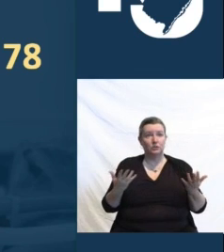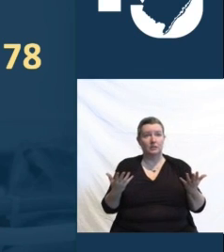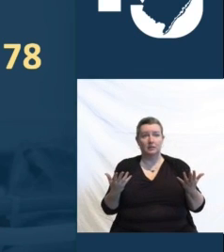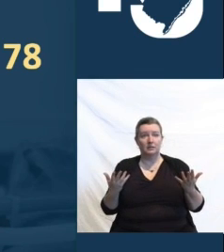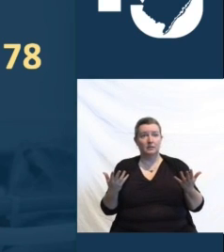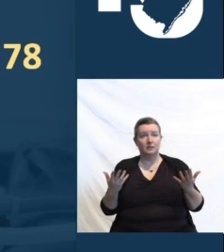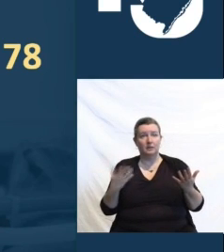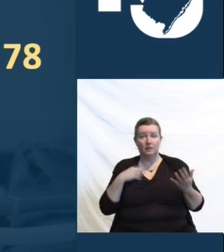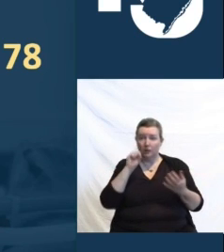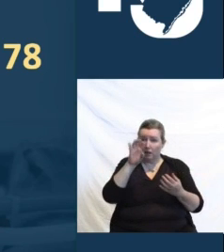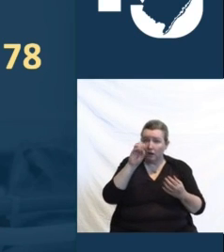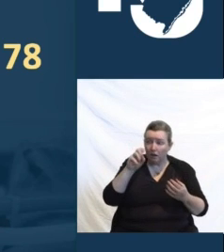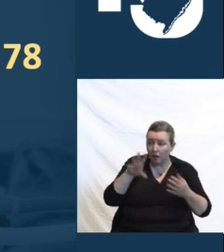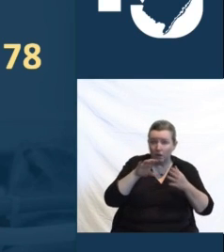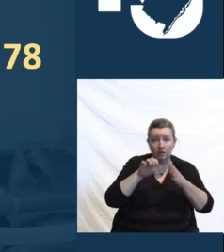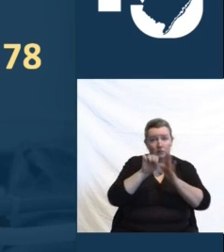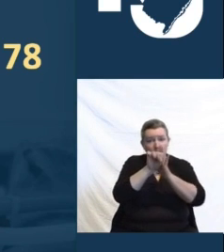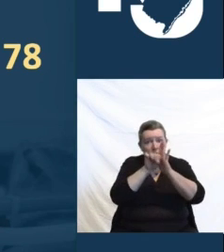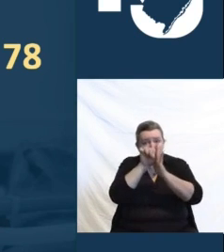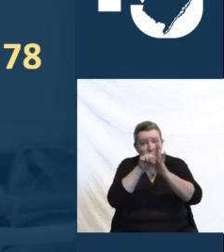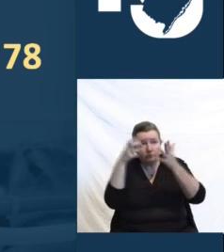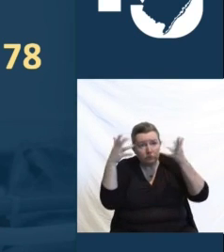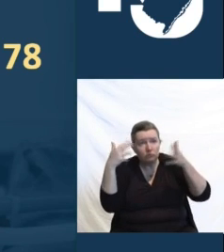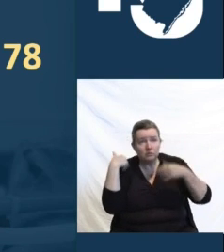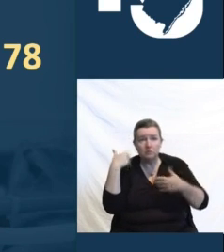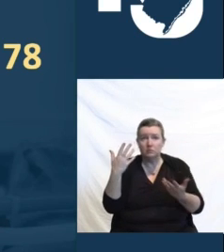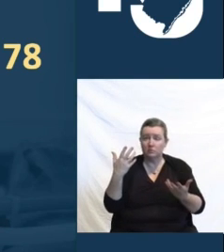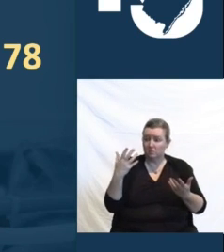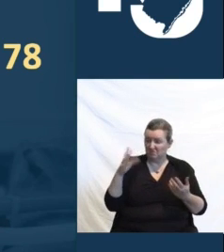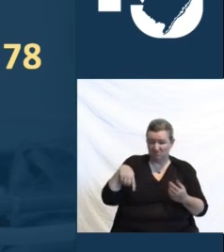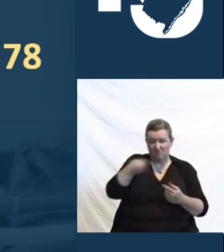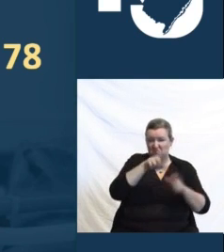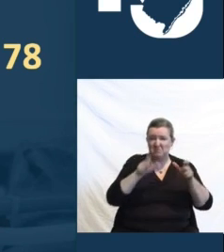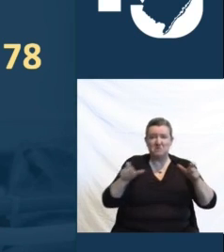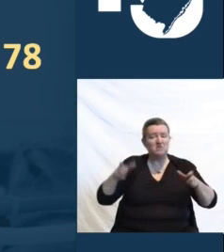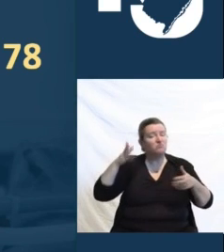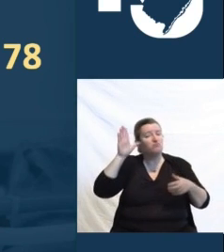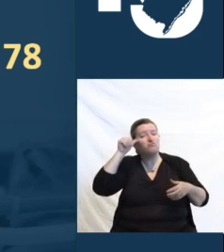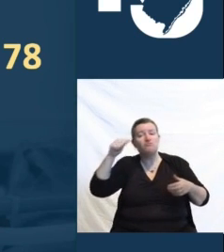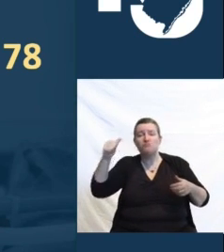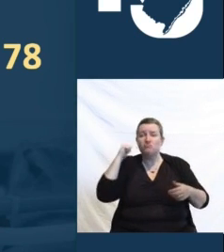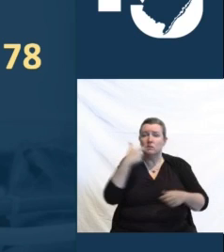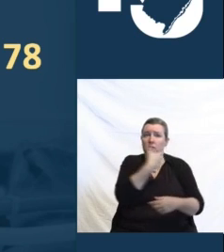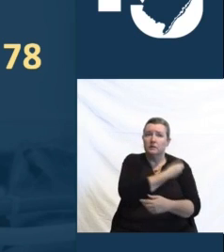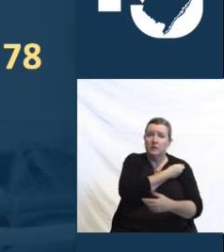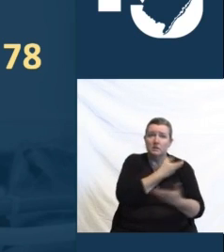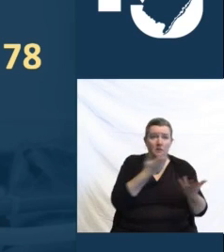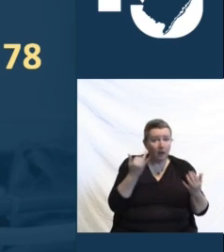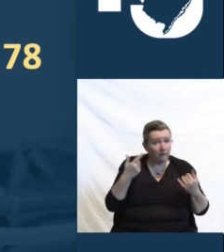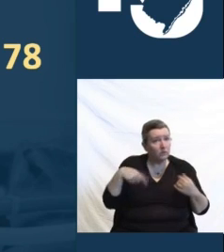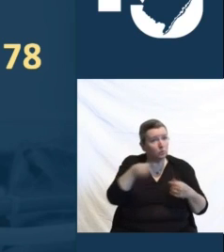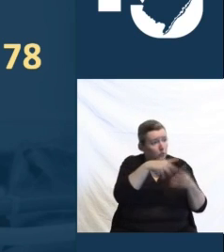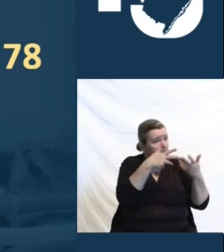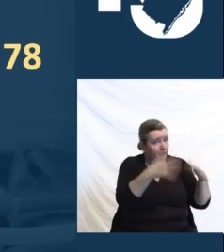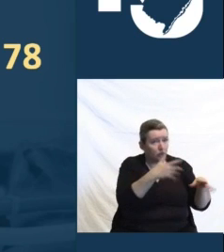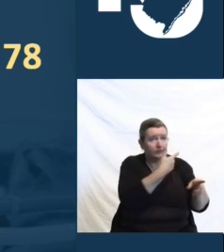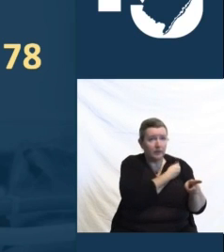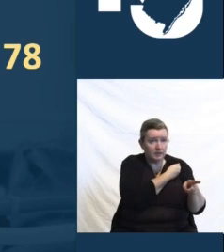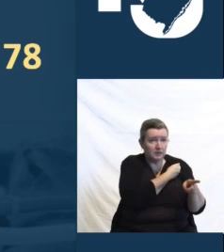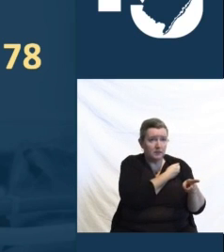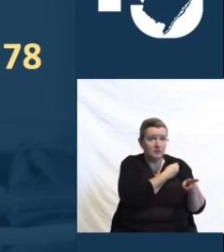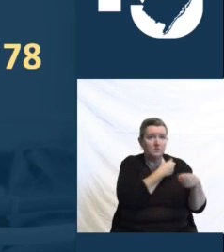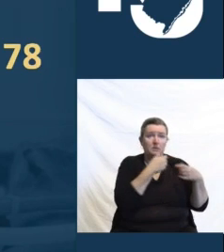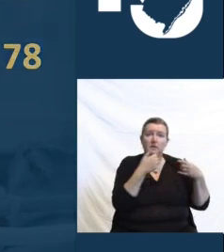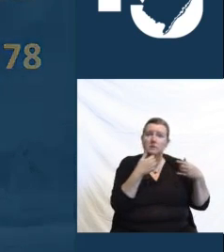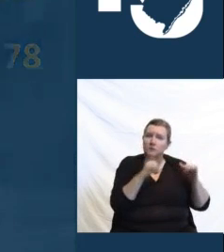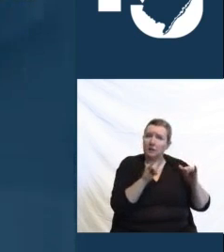lead many of them to get vaccinated, but for those of you who are vaccinated, this is another reason to get your booster. And